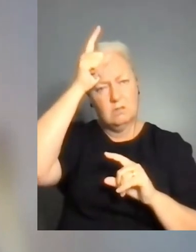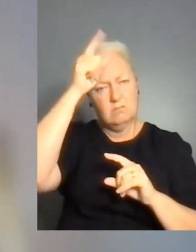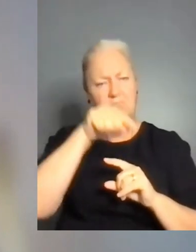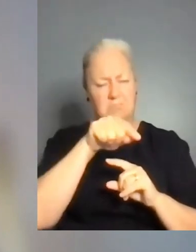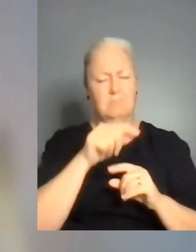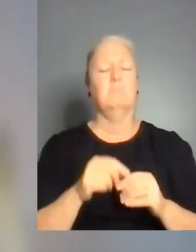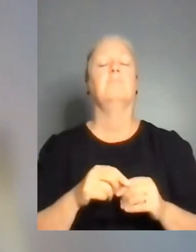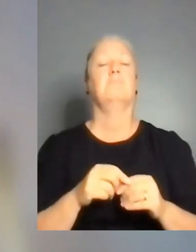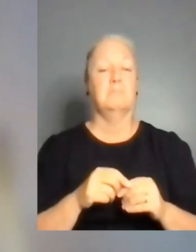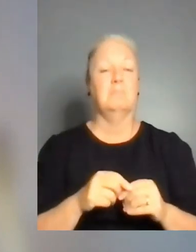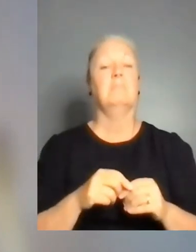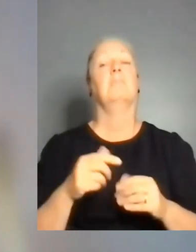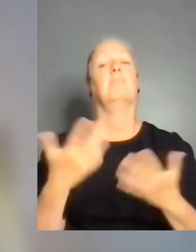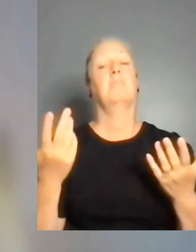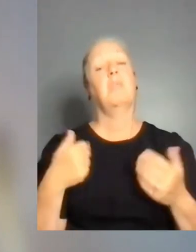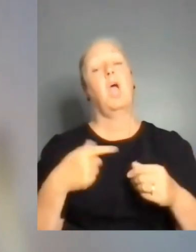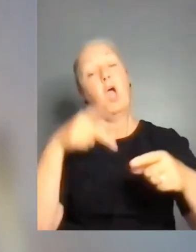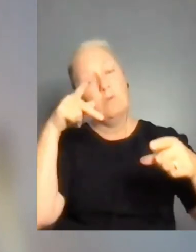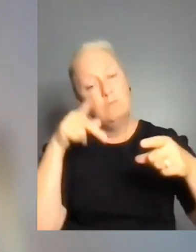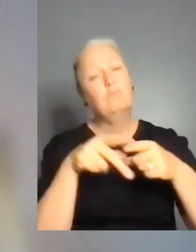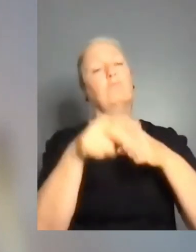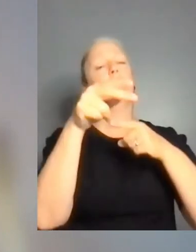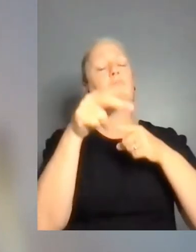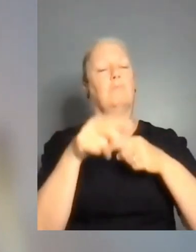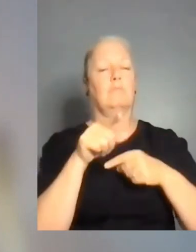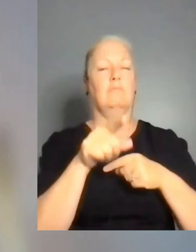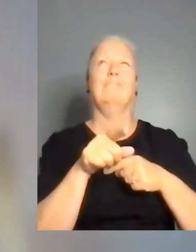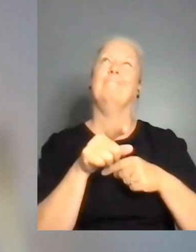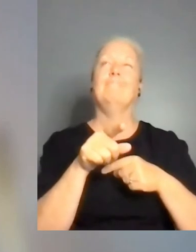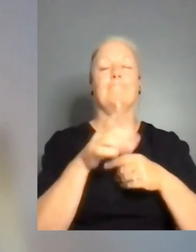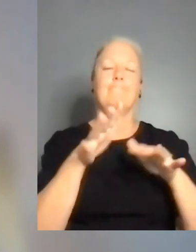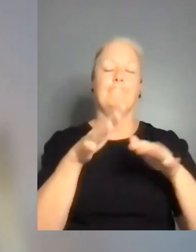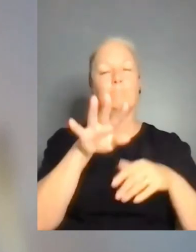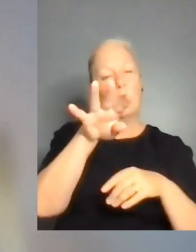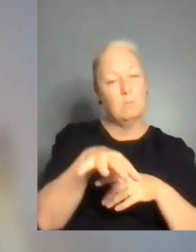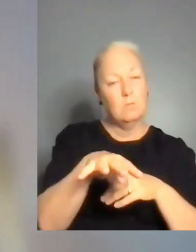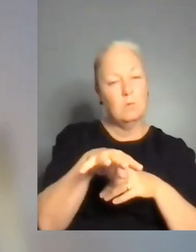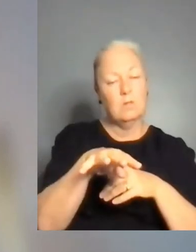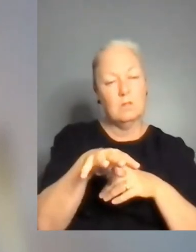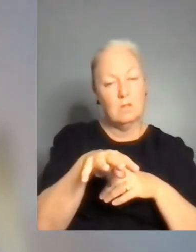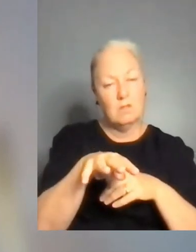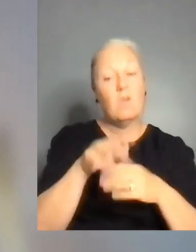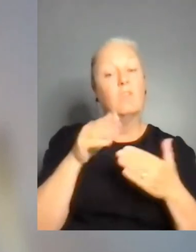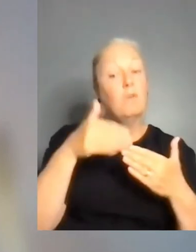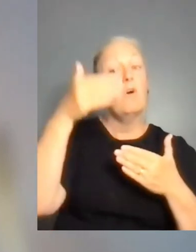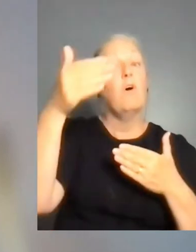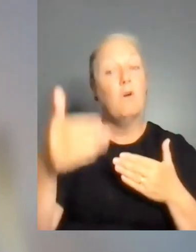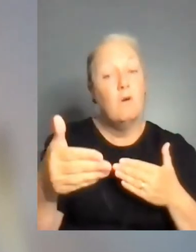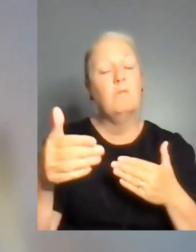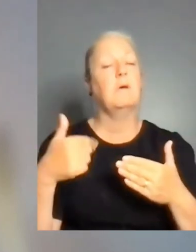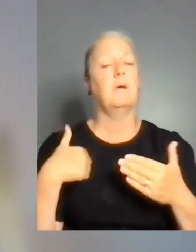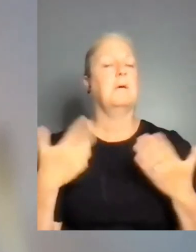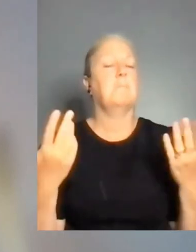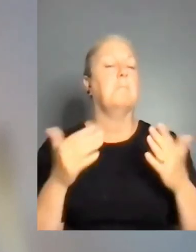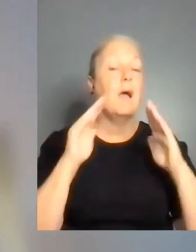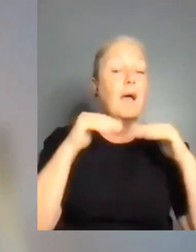countries in April. And after that, we are open to onboarding new partners and